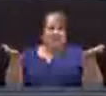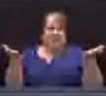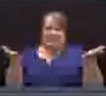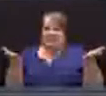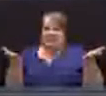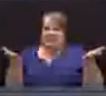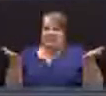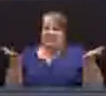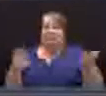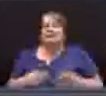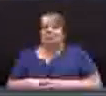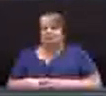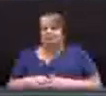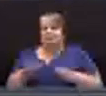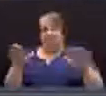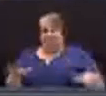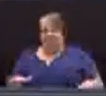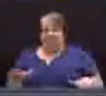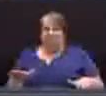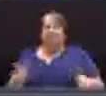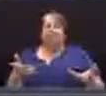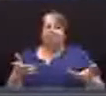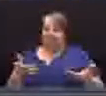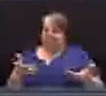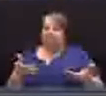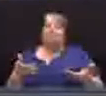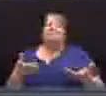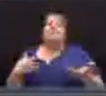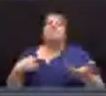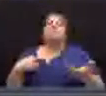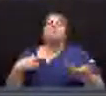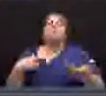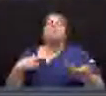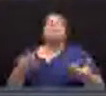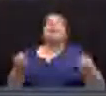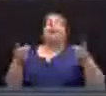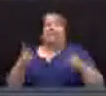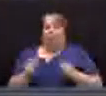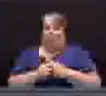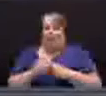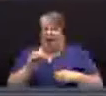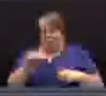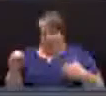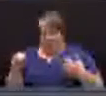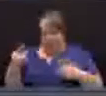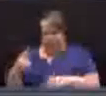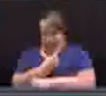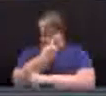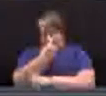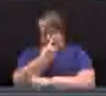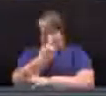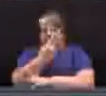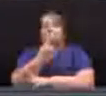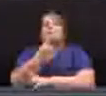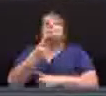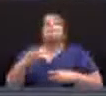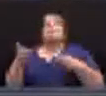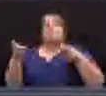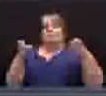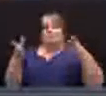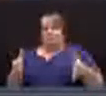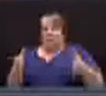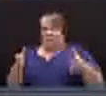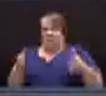You may be seated. The ayes appear to have it, and the ayes do have it, and the ruling of the chair